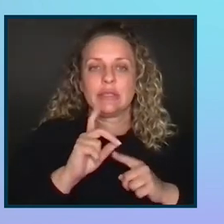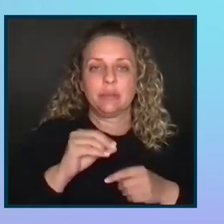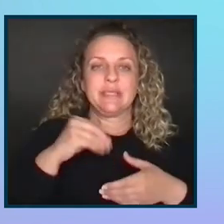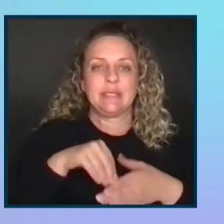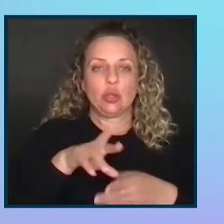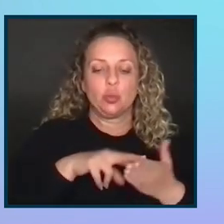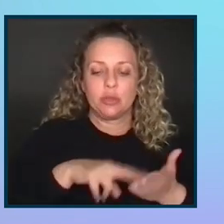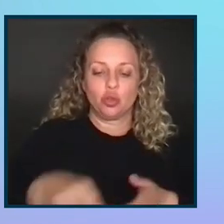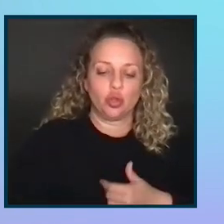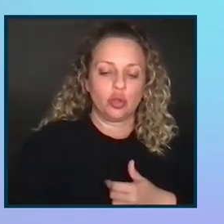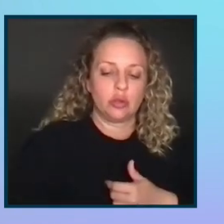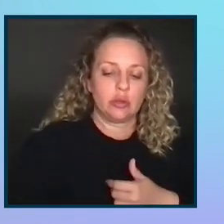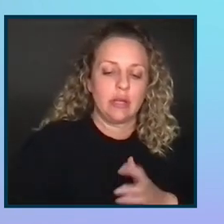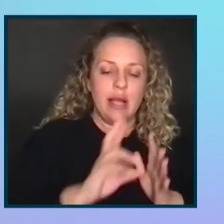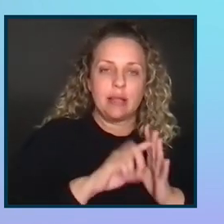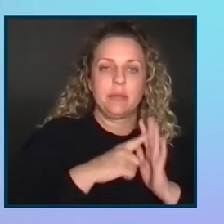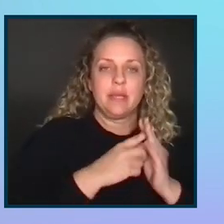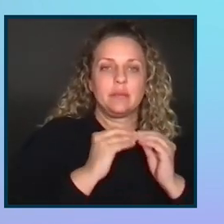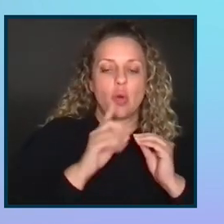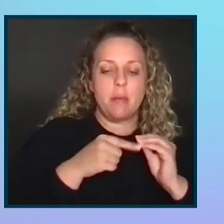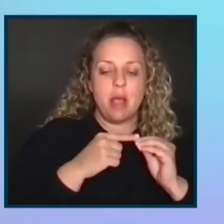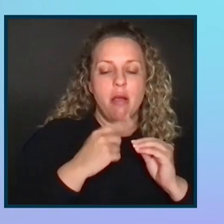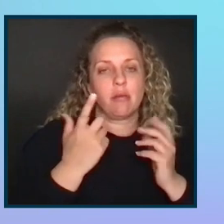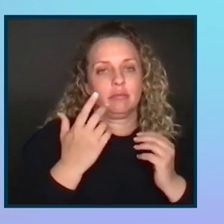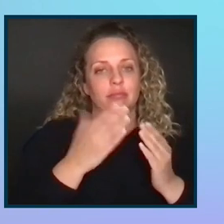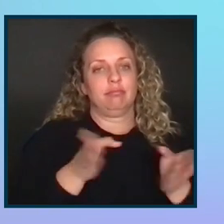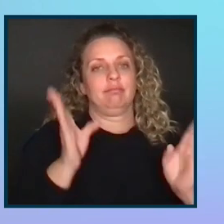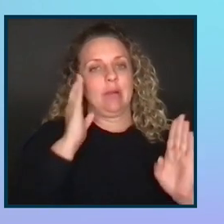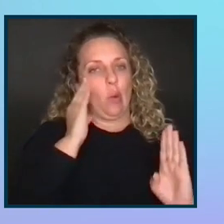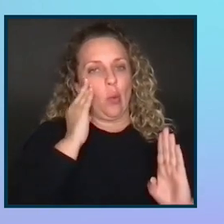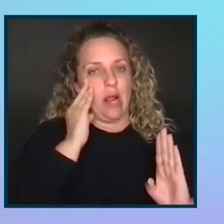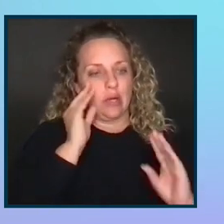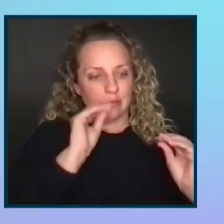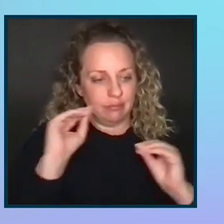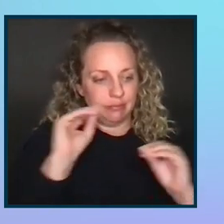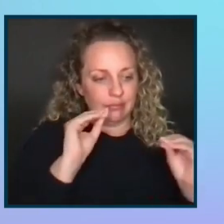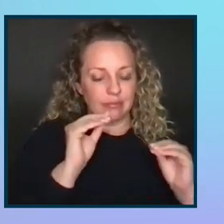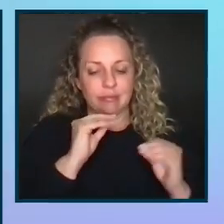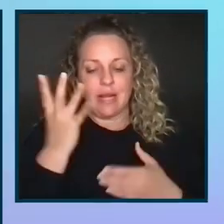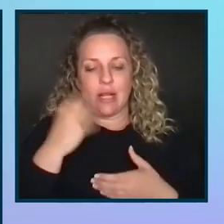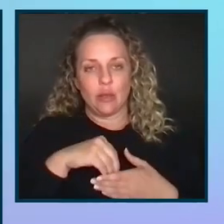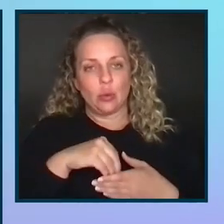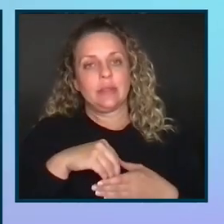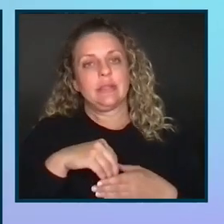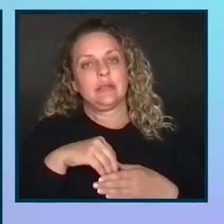At the beginning, it's more about building that awareness and including users. But